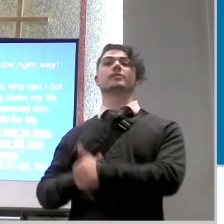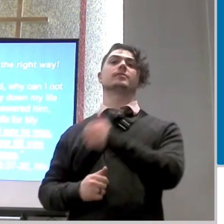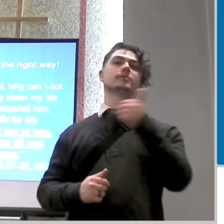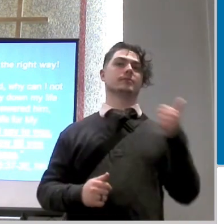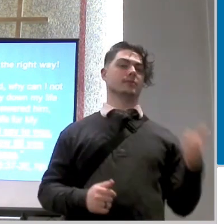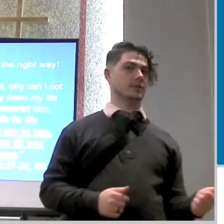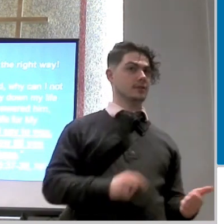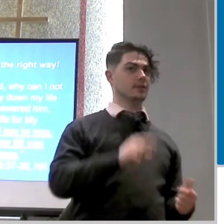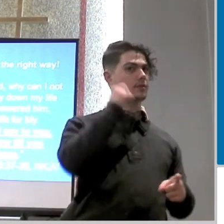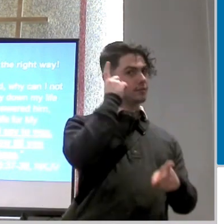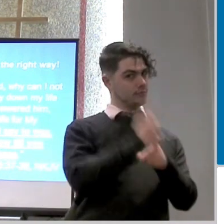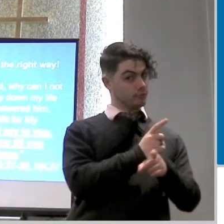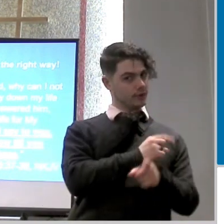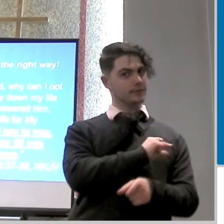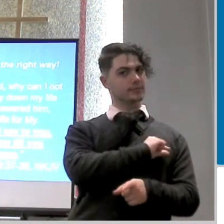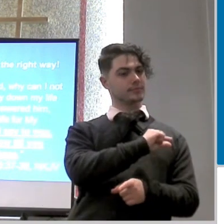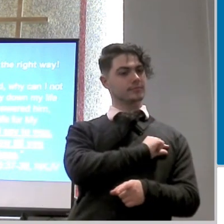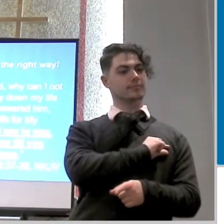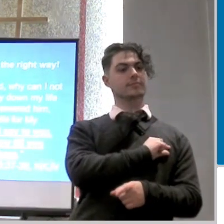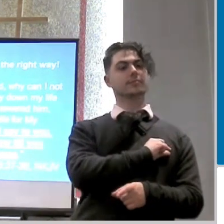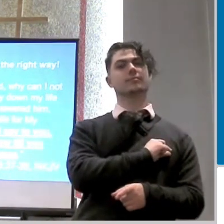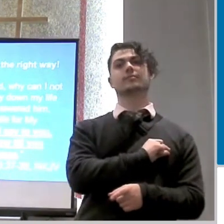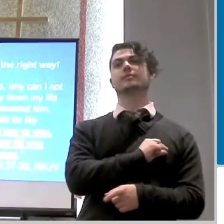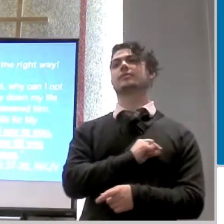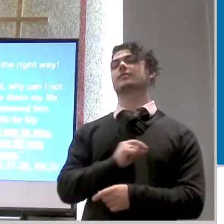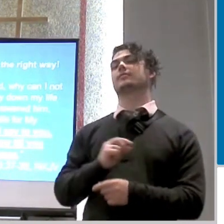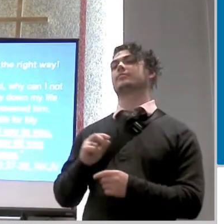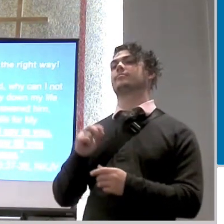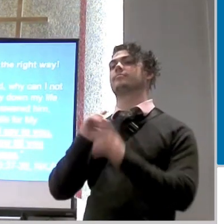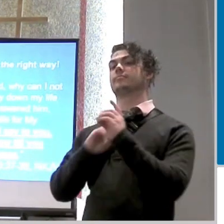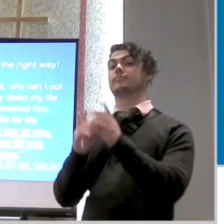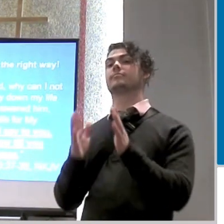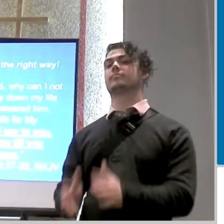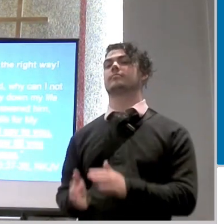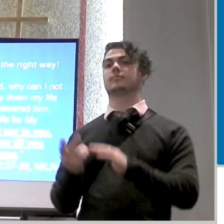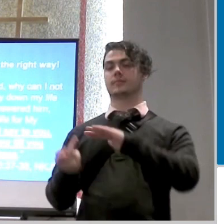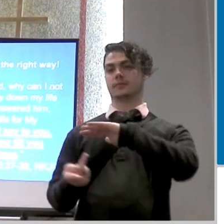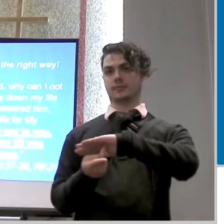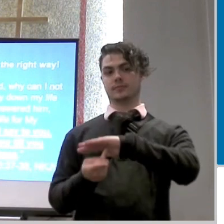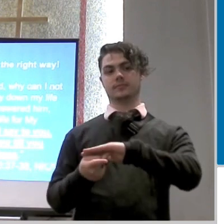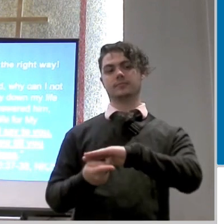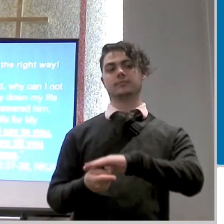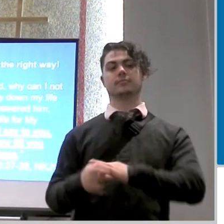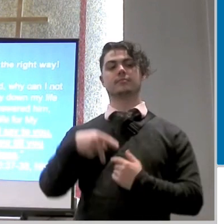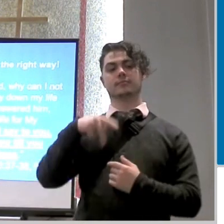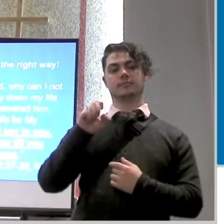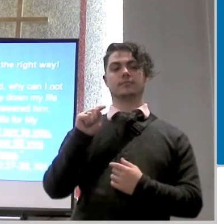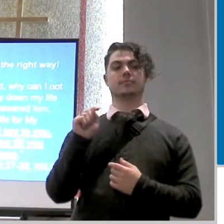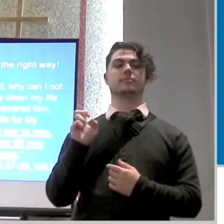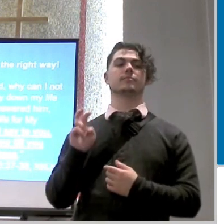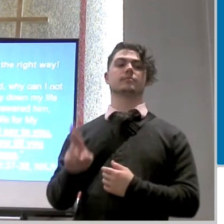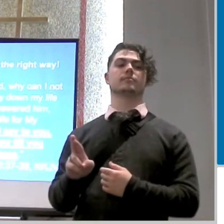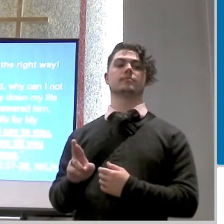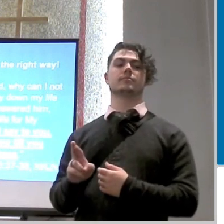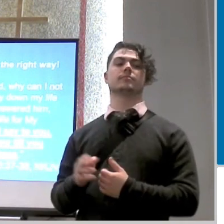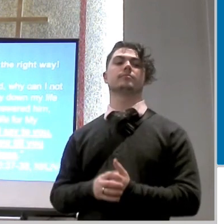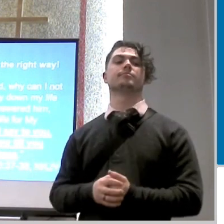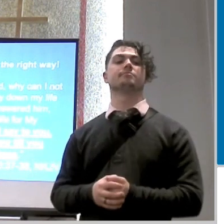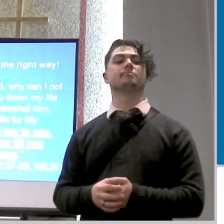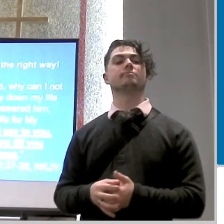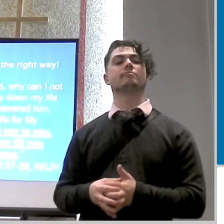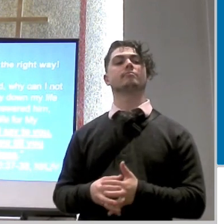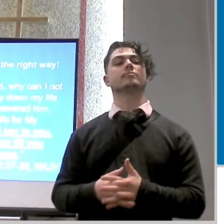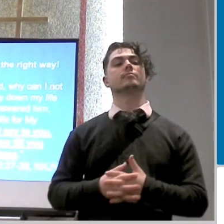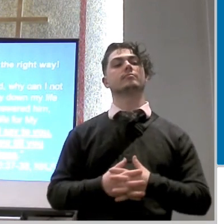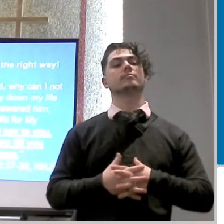do we handle guilt the right way well we'll turn to our apostle peter and we'll look at what he his story tells us about how to handle it the right